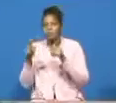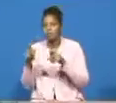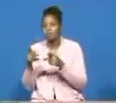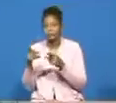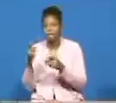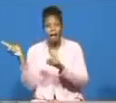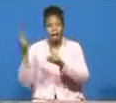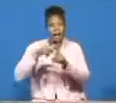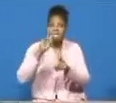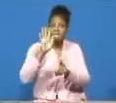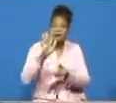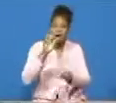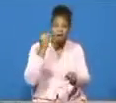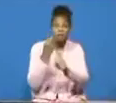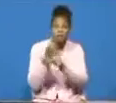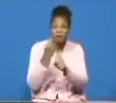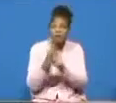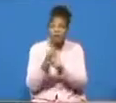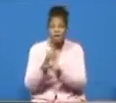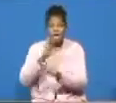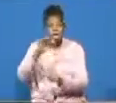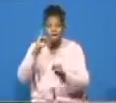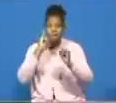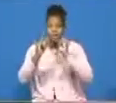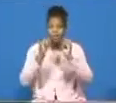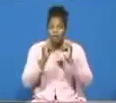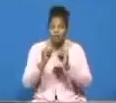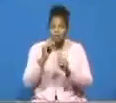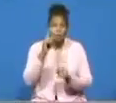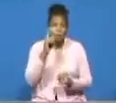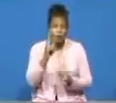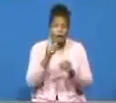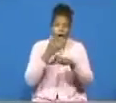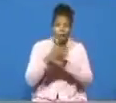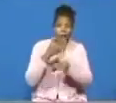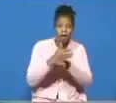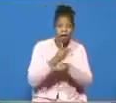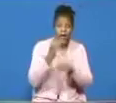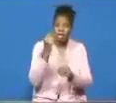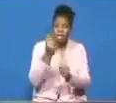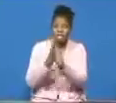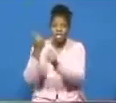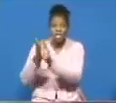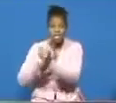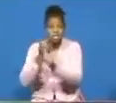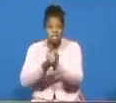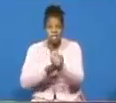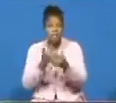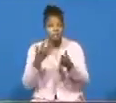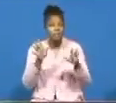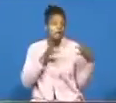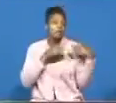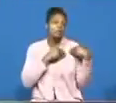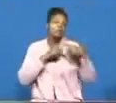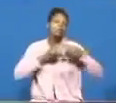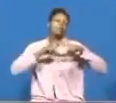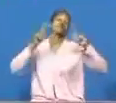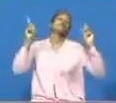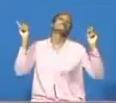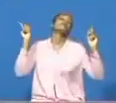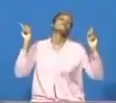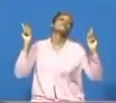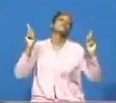interviews one after the other did well at all the interviews uh was accepted but the